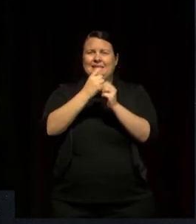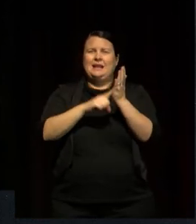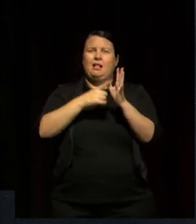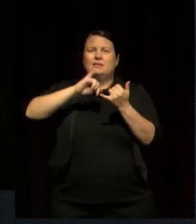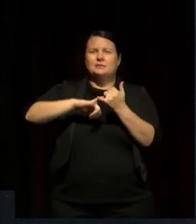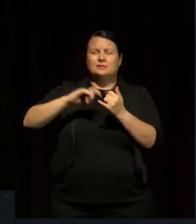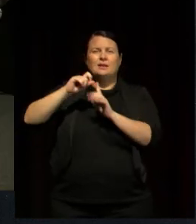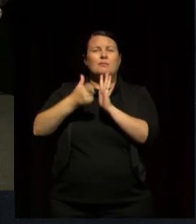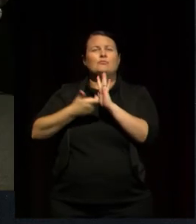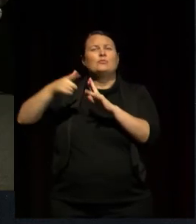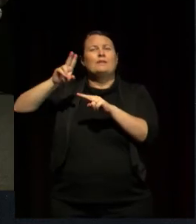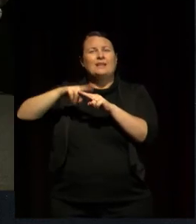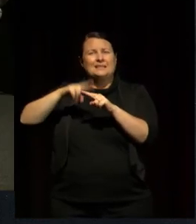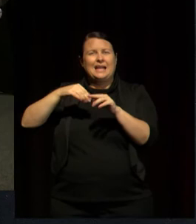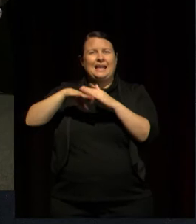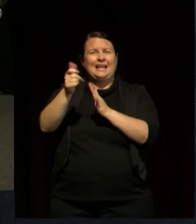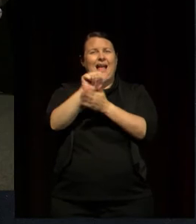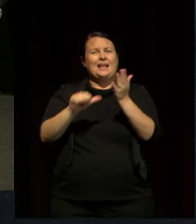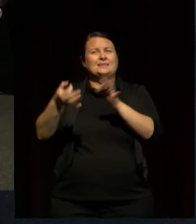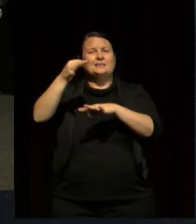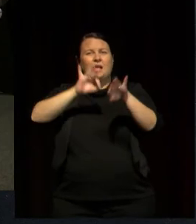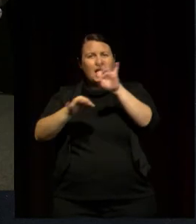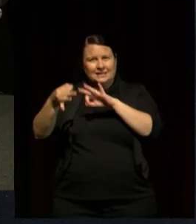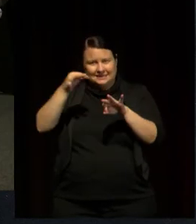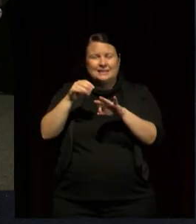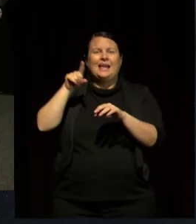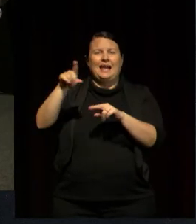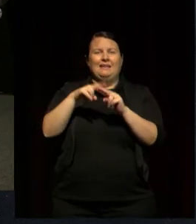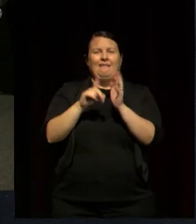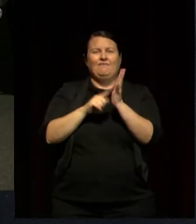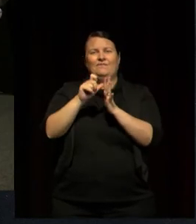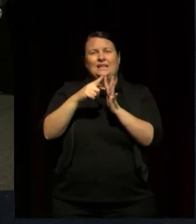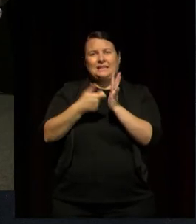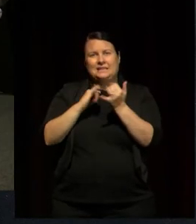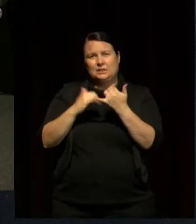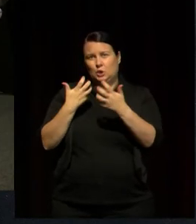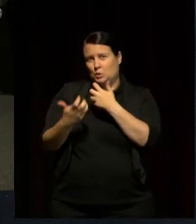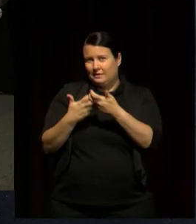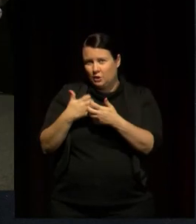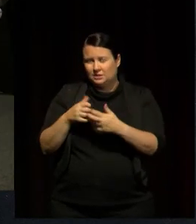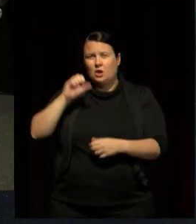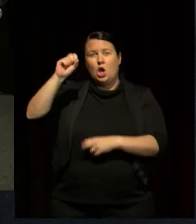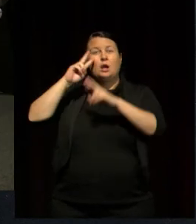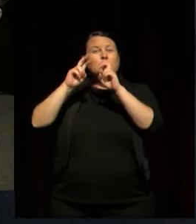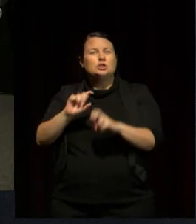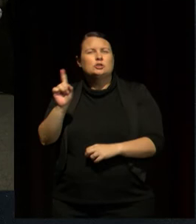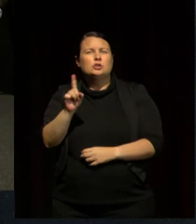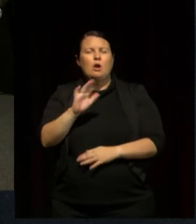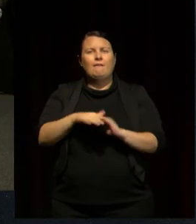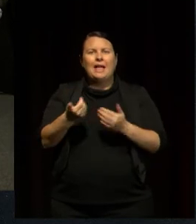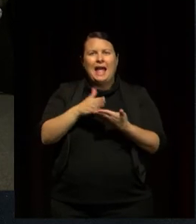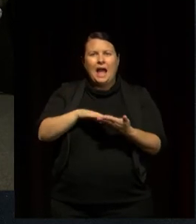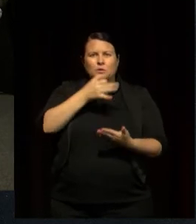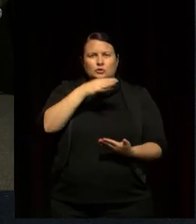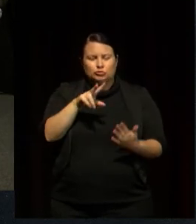of Humanities Arts and Sciences at Flinders University. Her primary research interest is how children read and